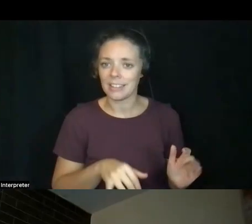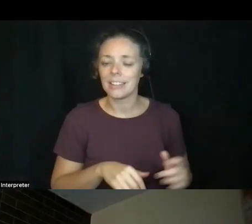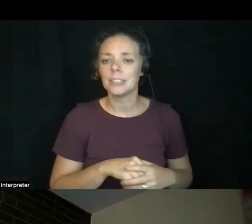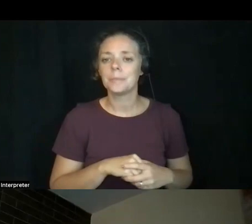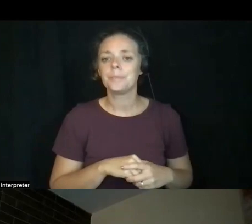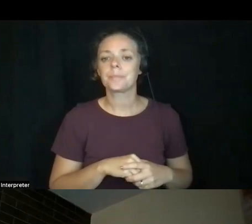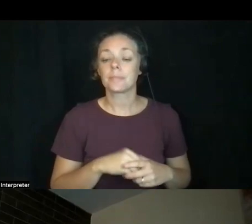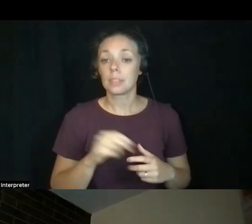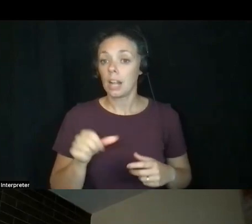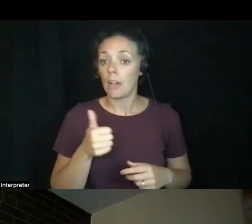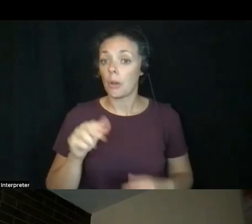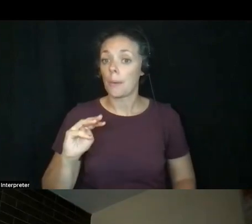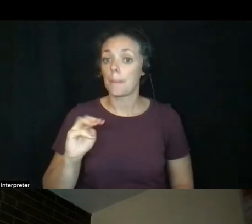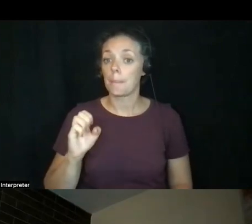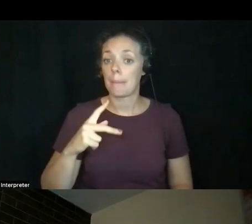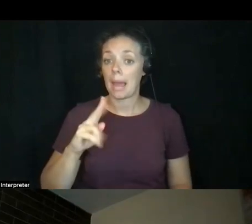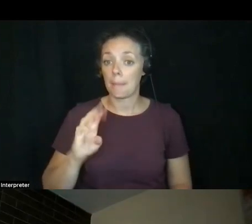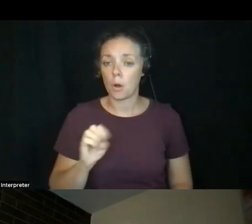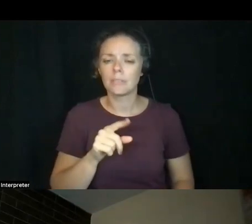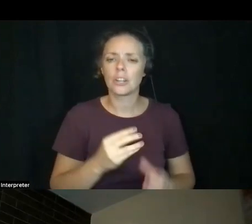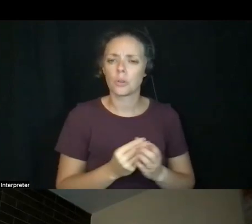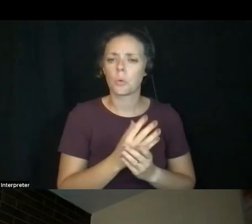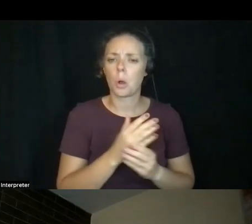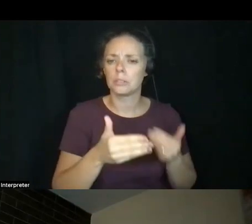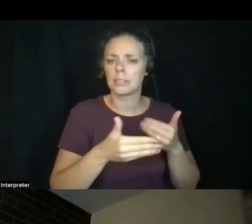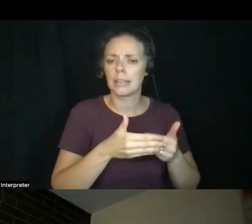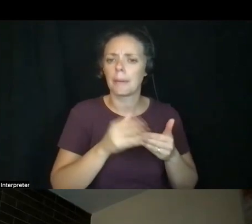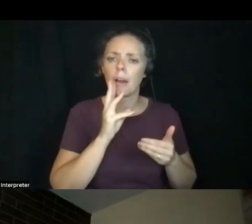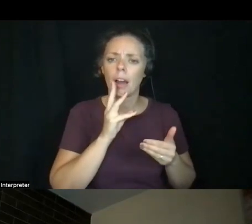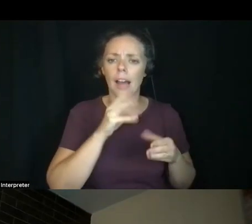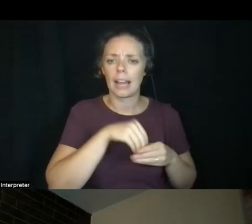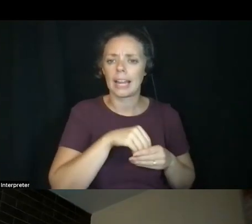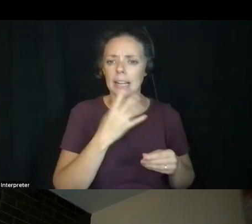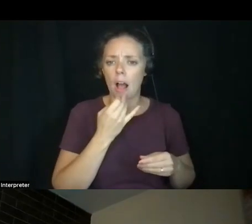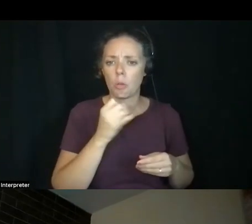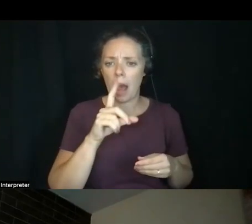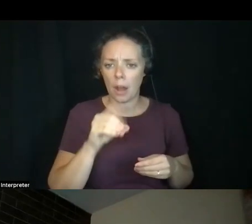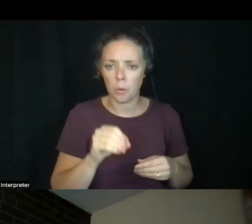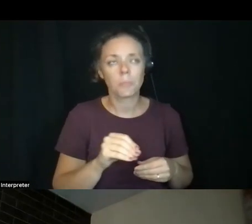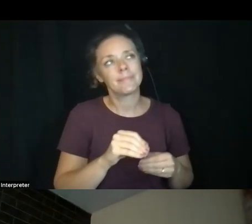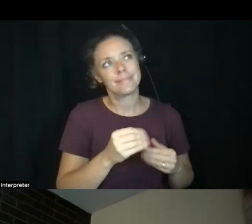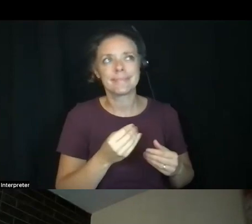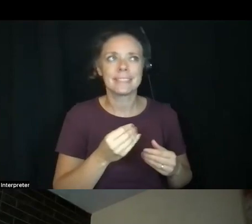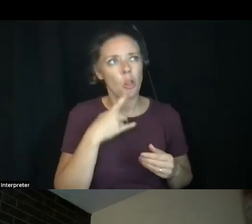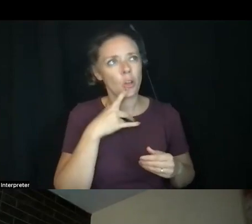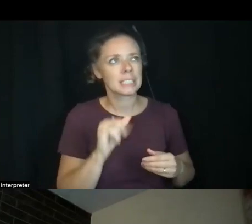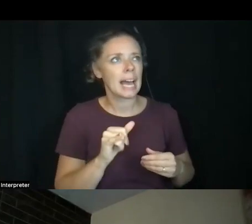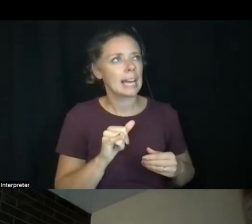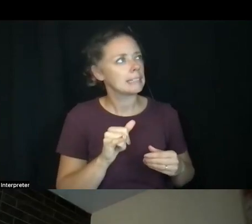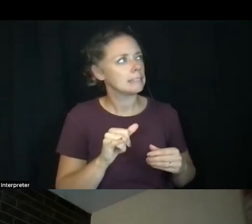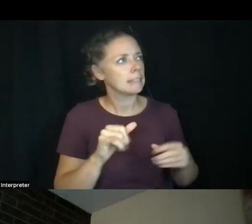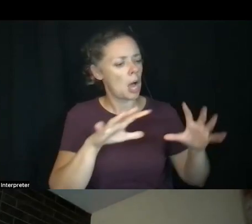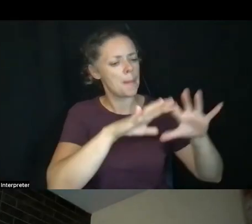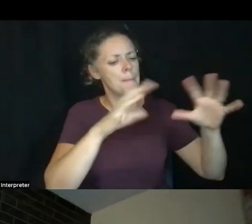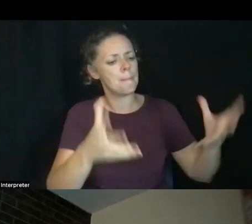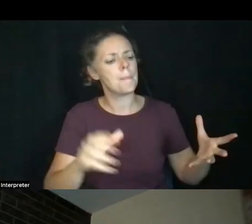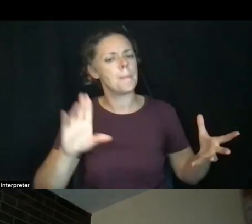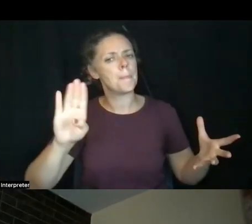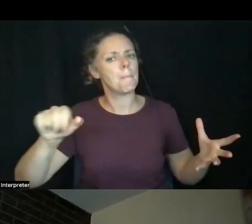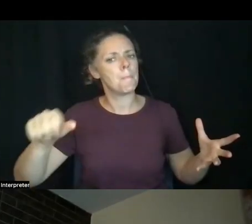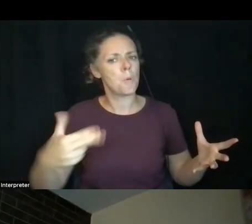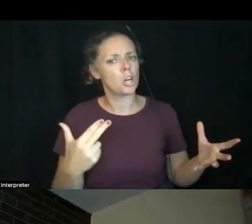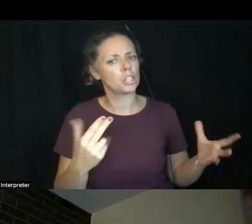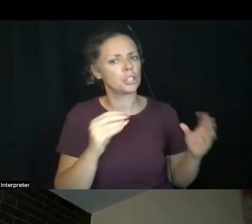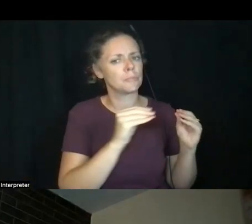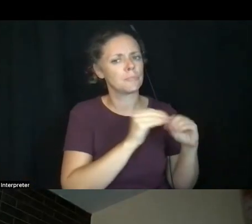maple that grows next to the creeks out in Colorado, which is much more like a bush than a tree. And it has these little